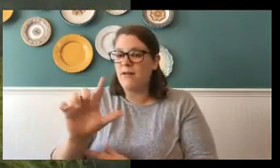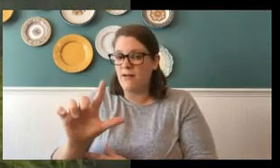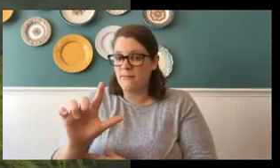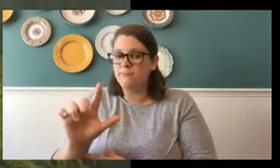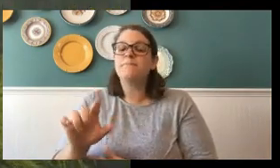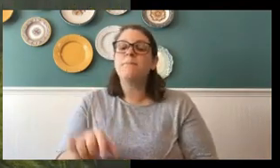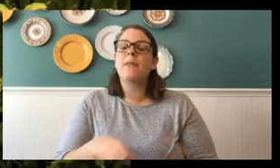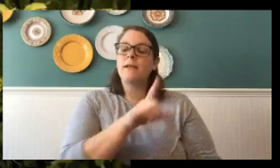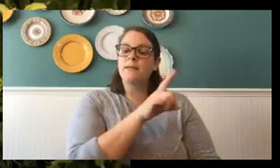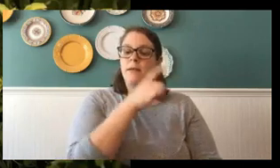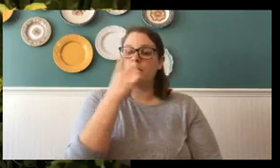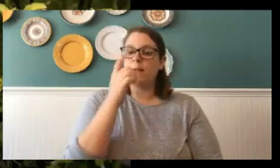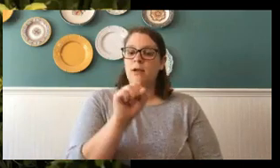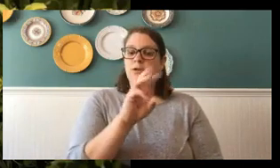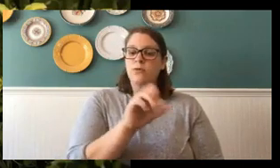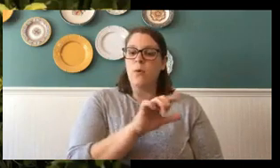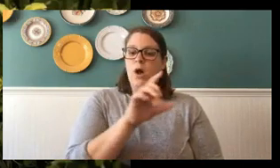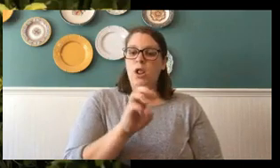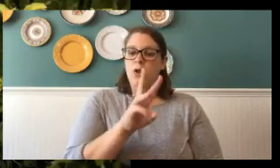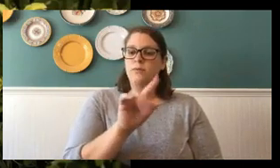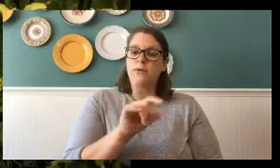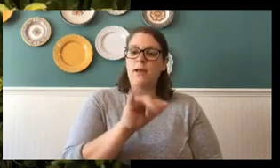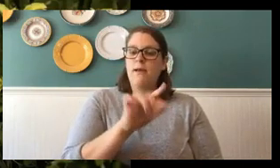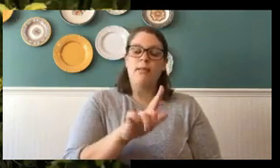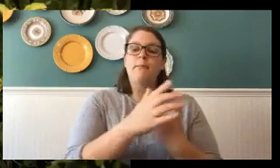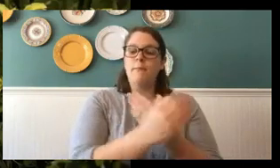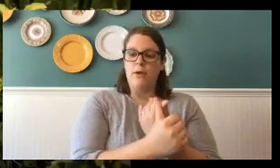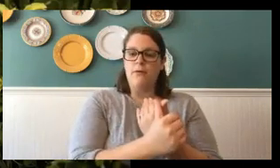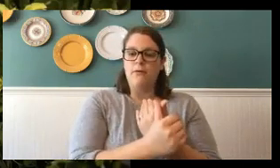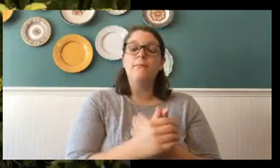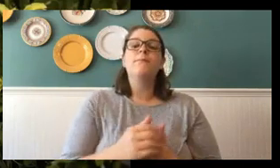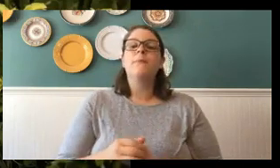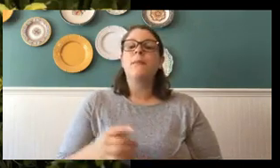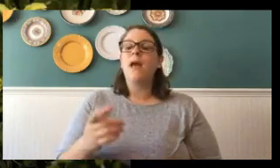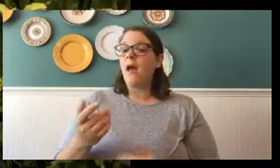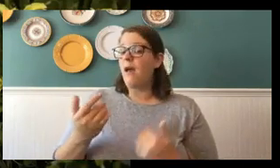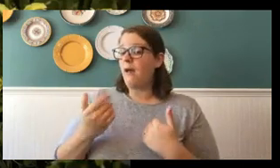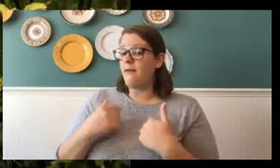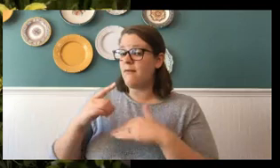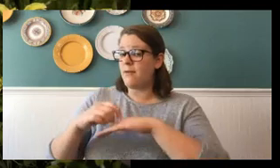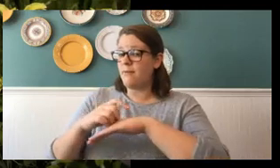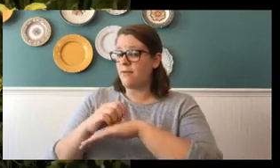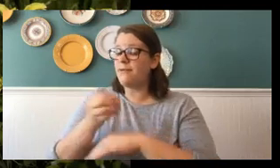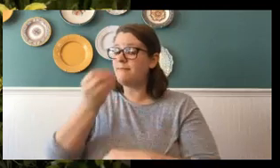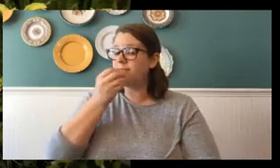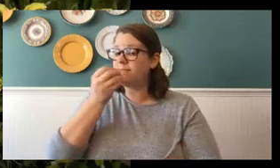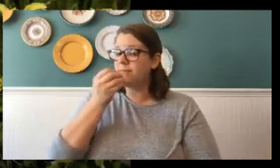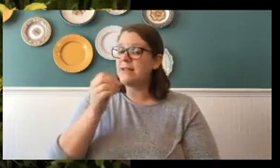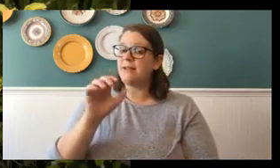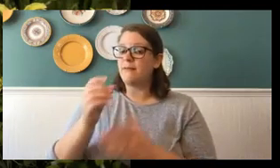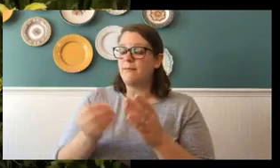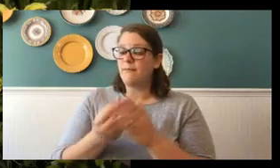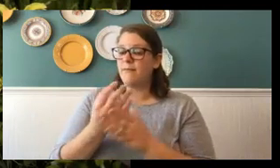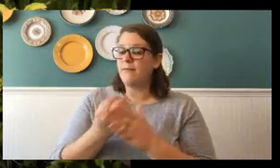If you tell me, Miss Edna, I have a caterpillar that's eating my azaleas. Well, I can tell you there are